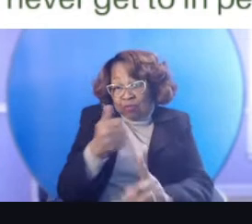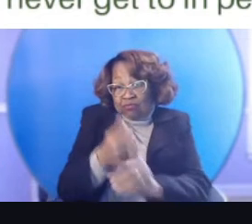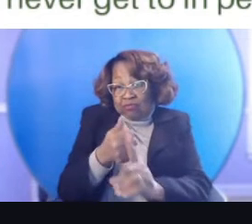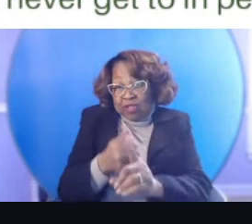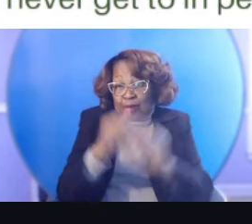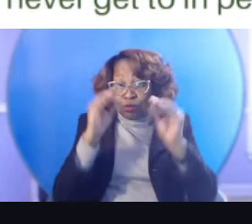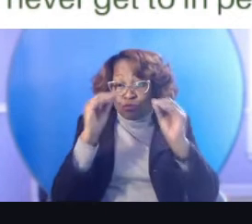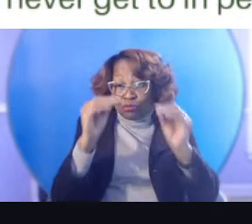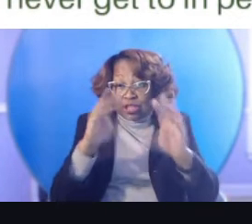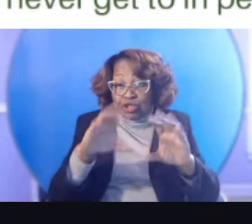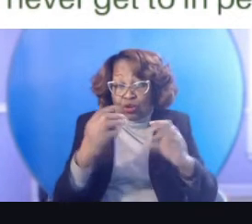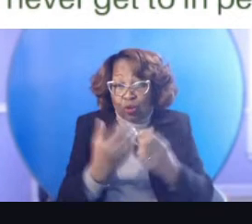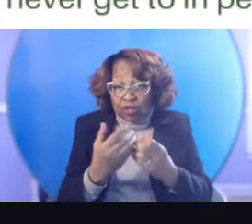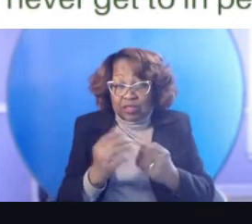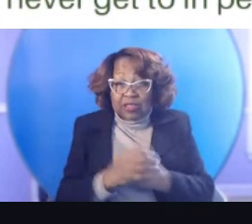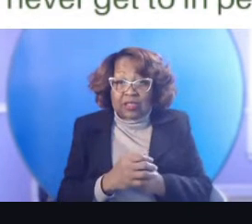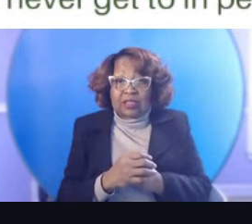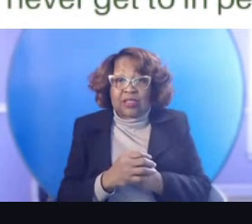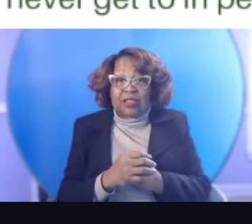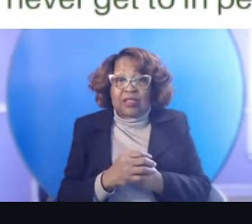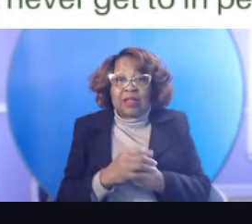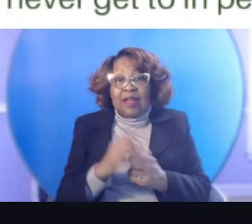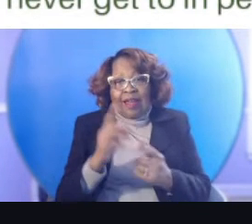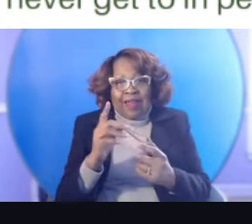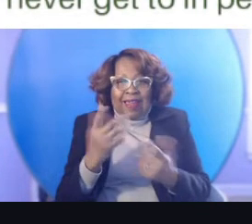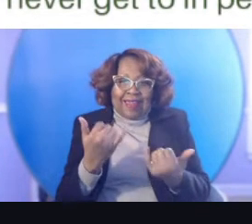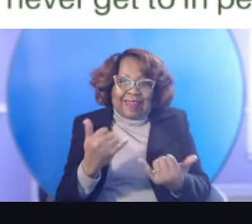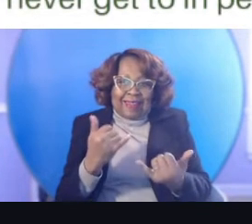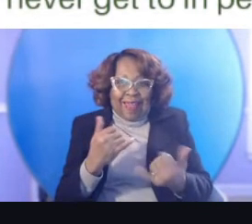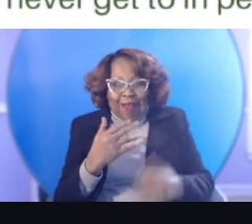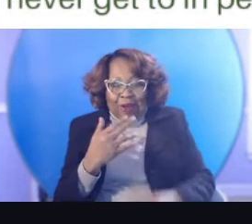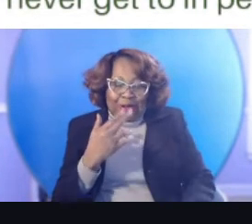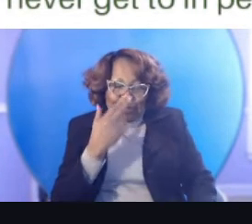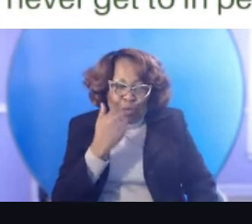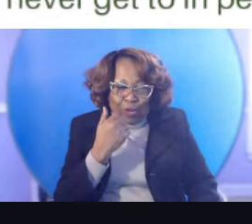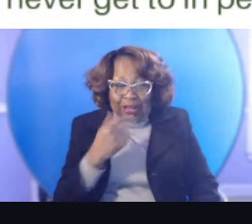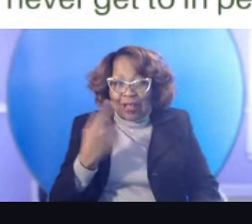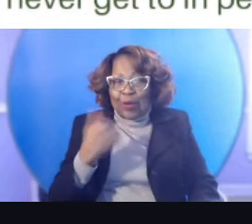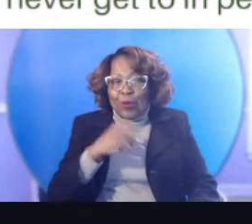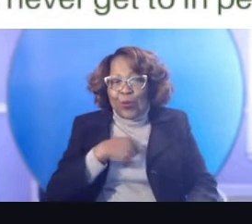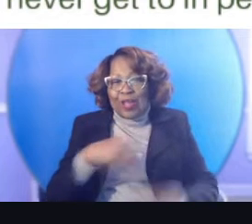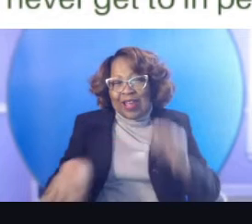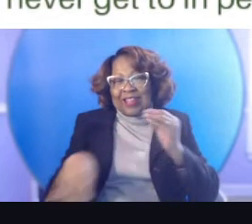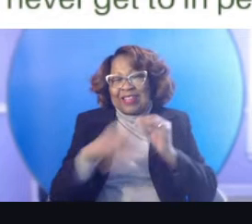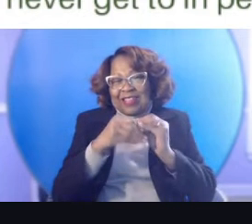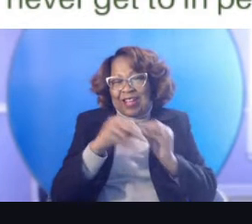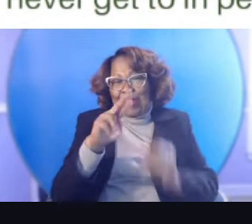And then here comes that corny, uh, pun again, we extended the roots of our network. Um,